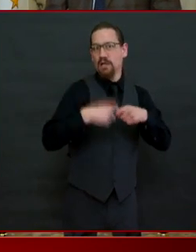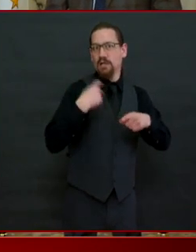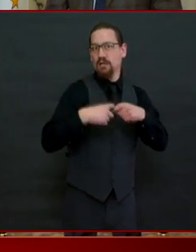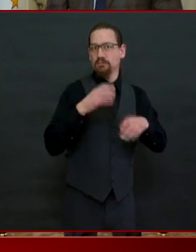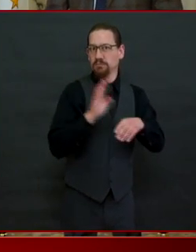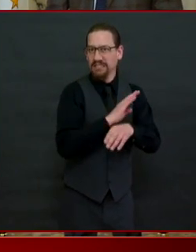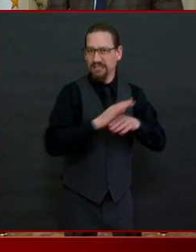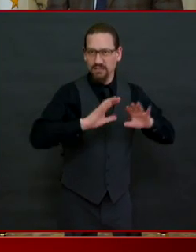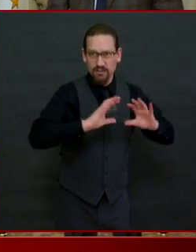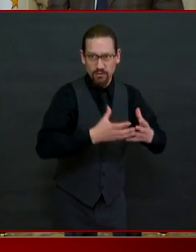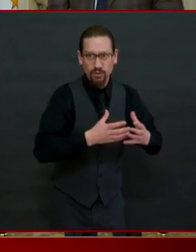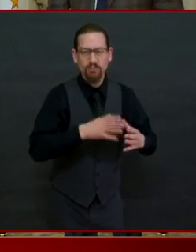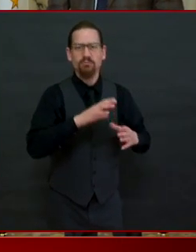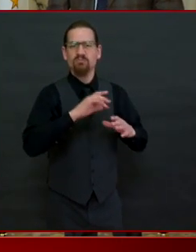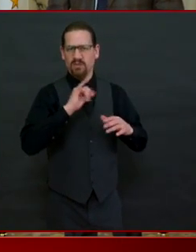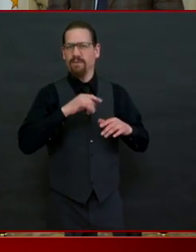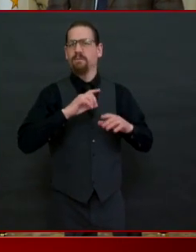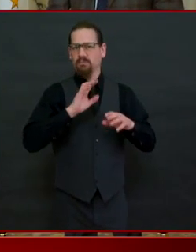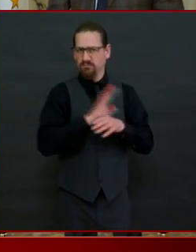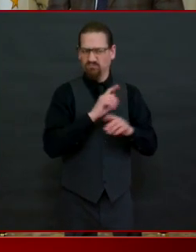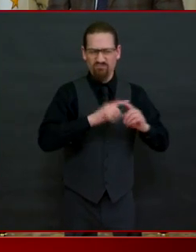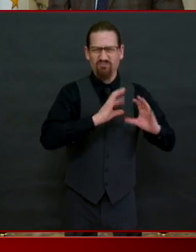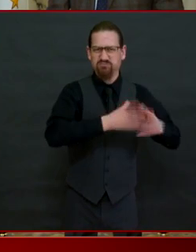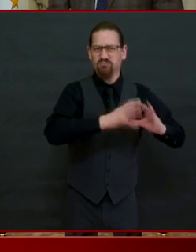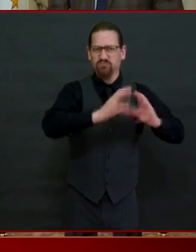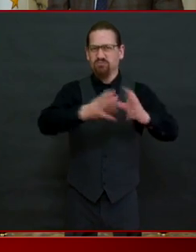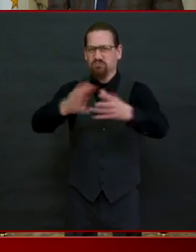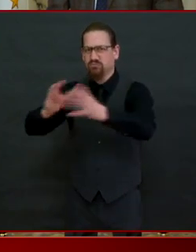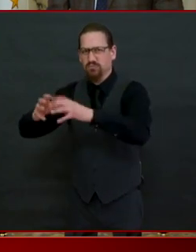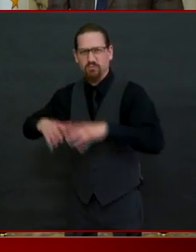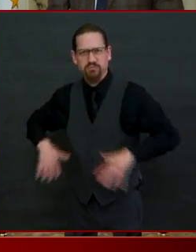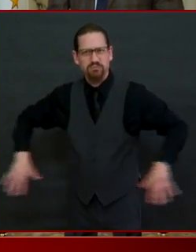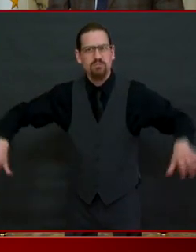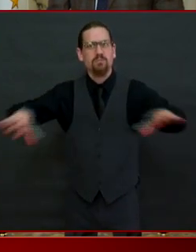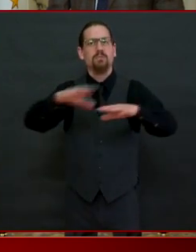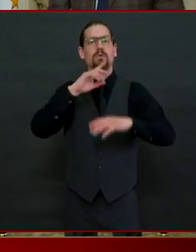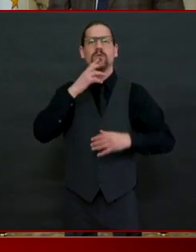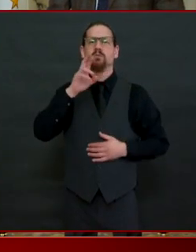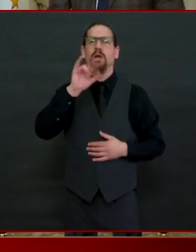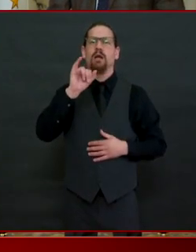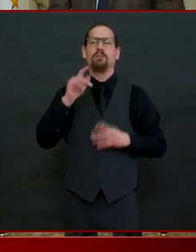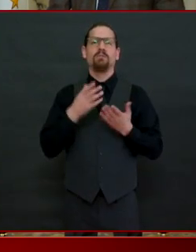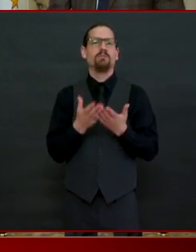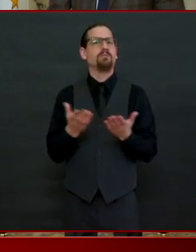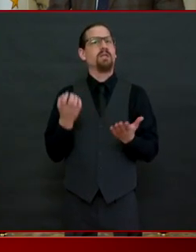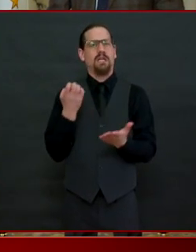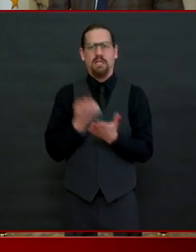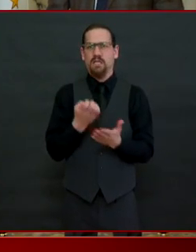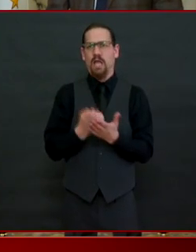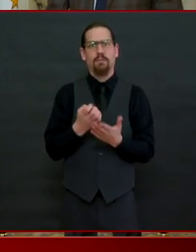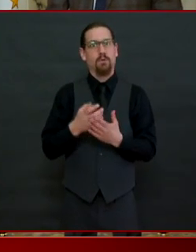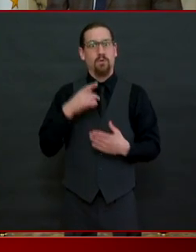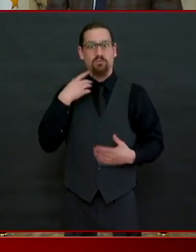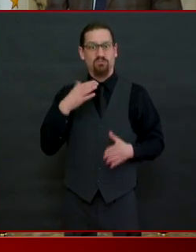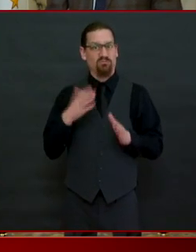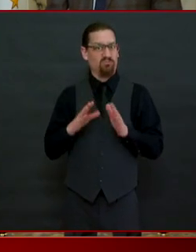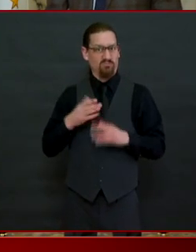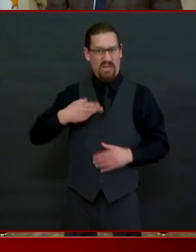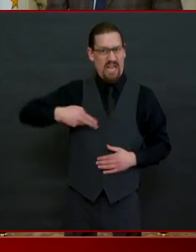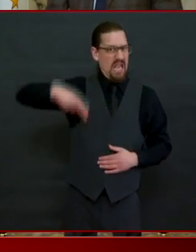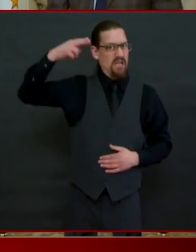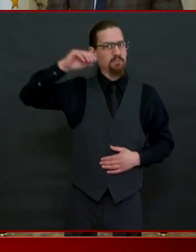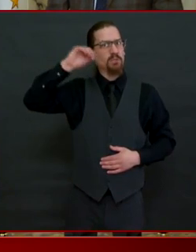rhode island has a very high percentage of rhode island's economy is in small